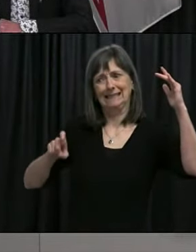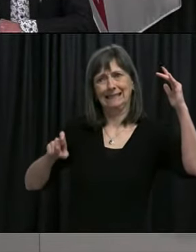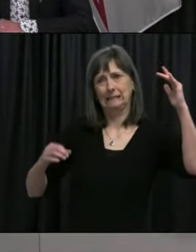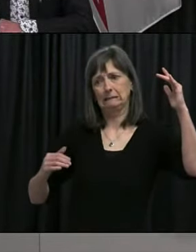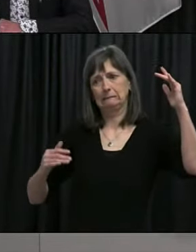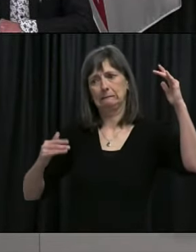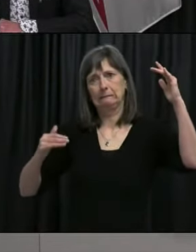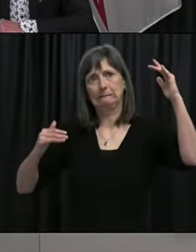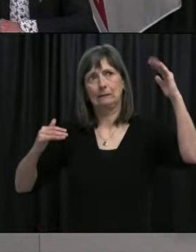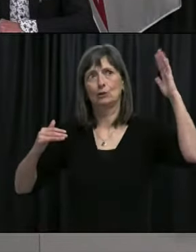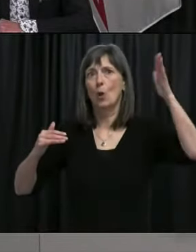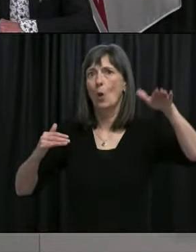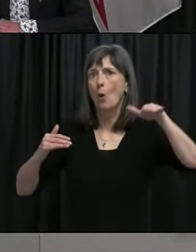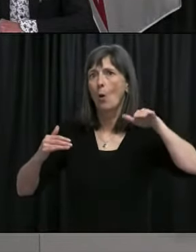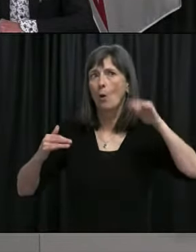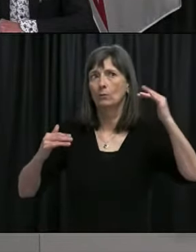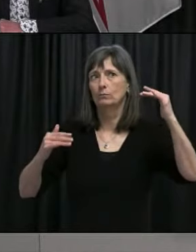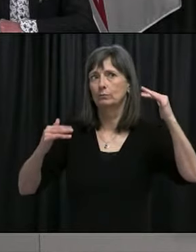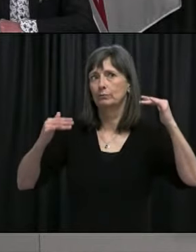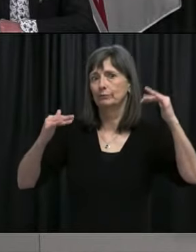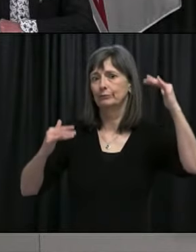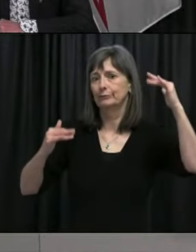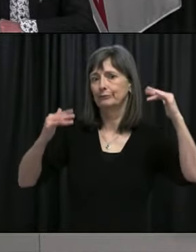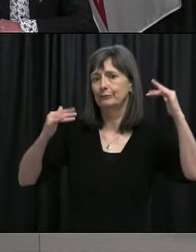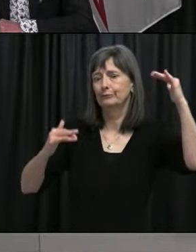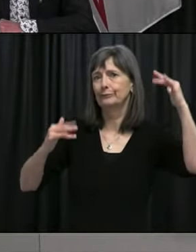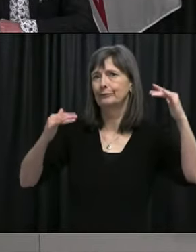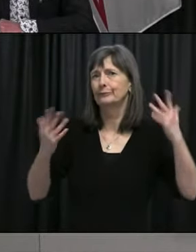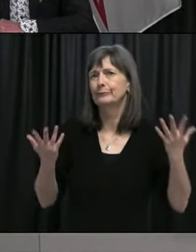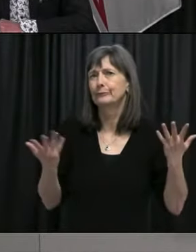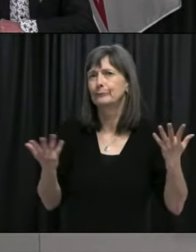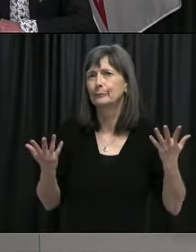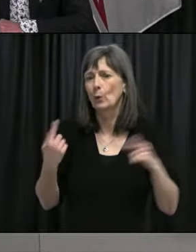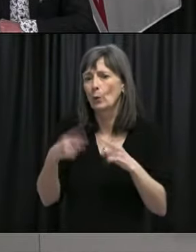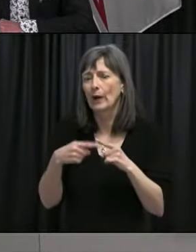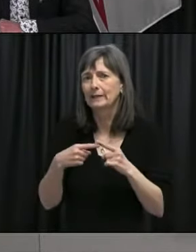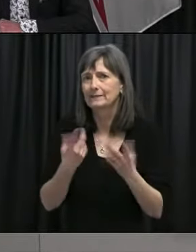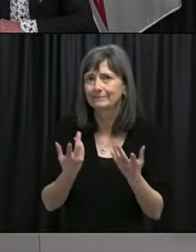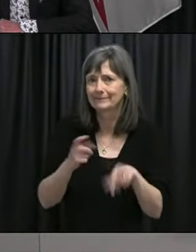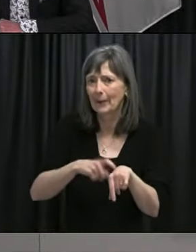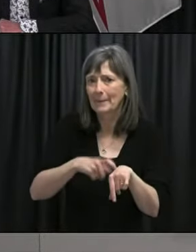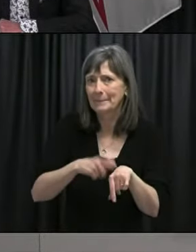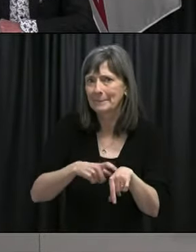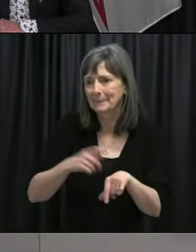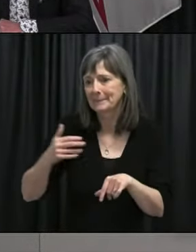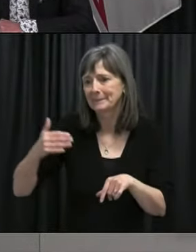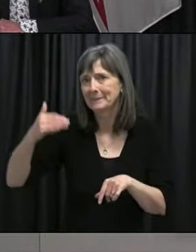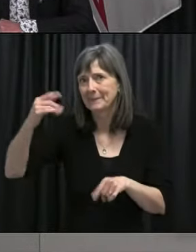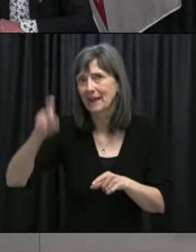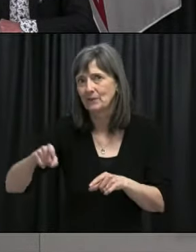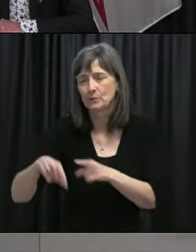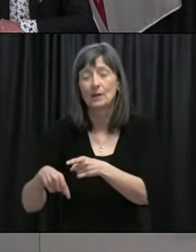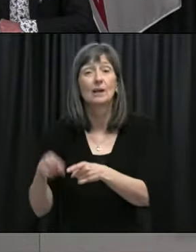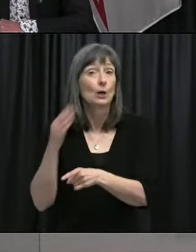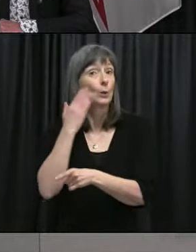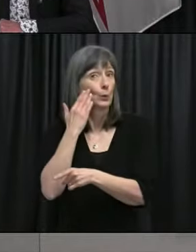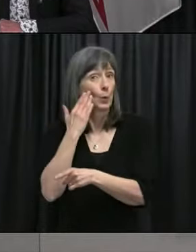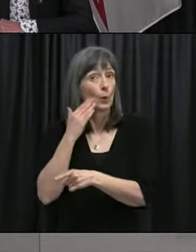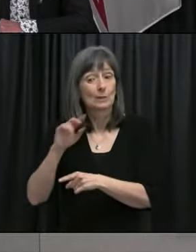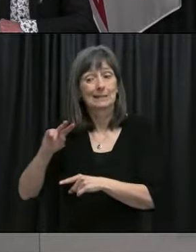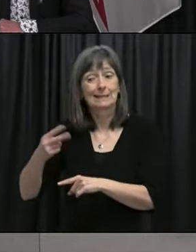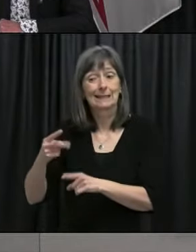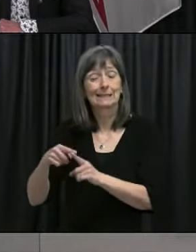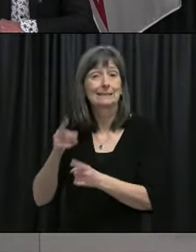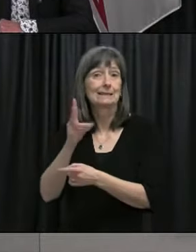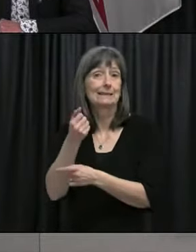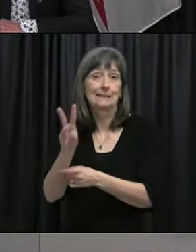when, um, that happens? Well, it's all built in, but. Yeah. Yeah, so, I mean, we know that second doses have to start happening, uh,